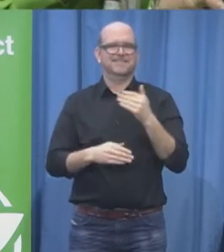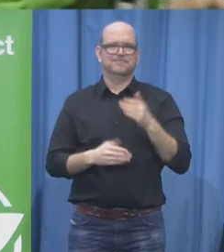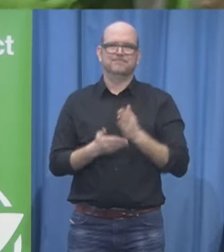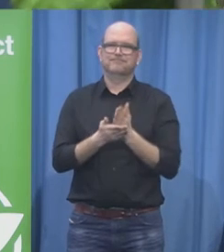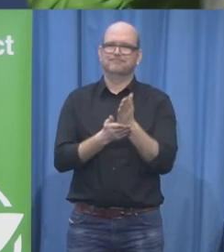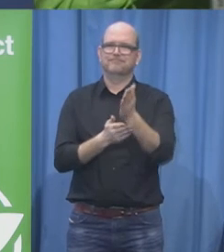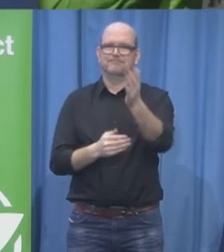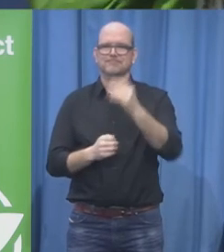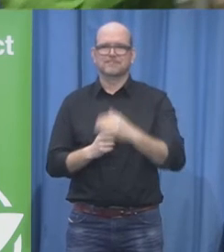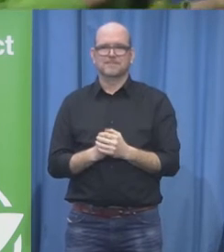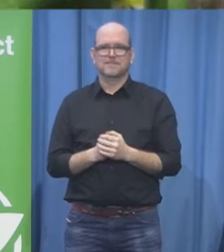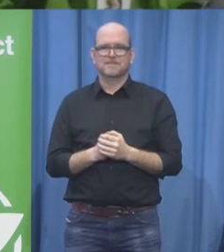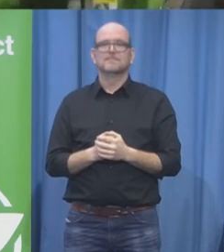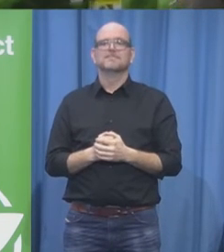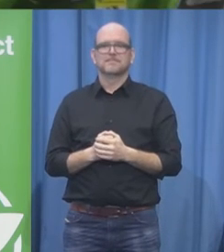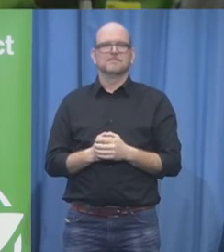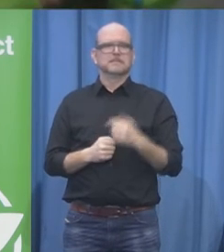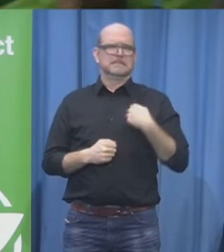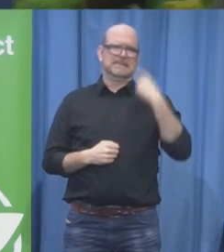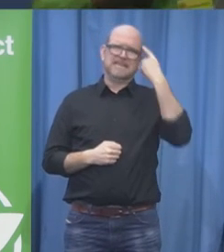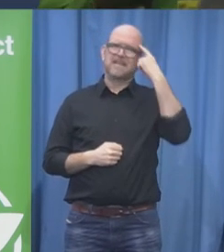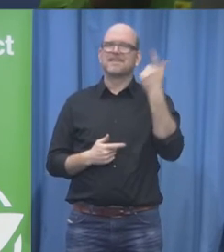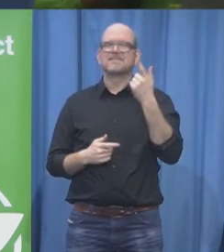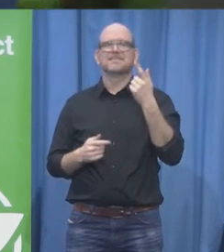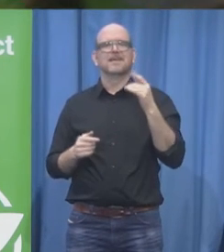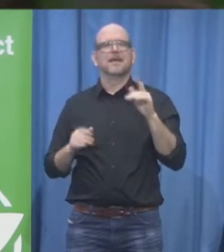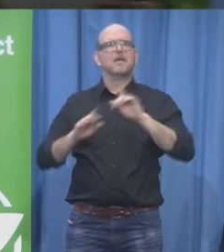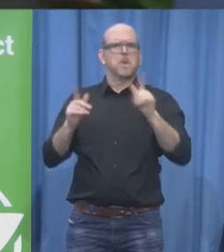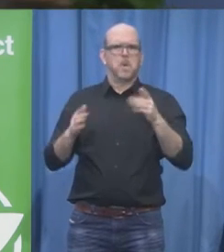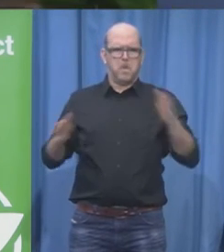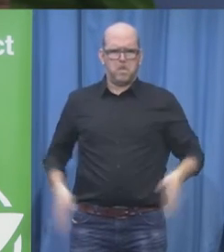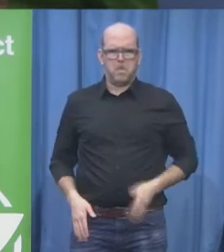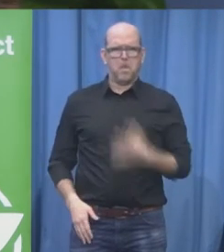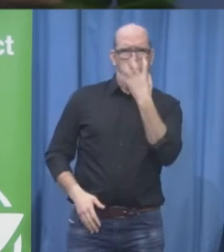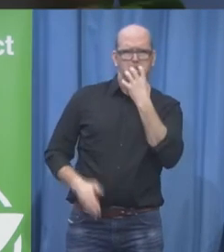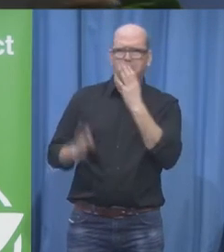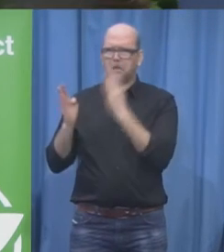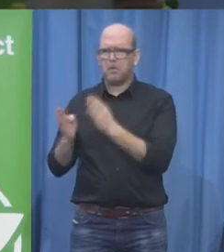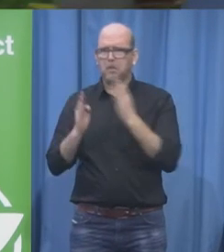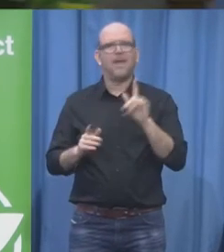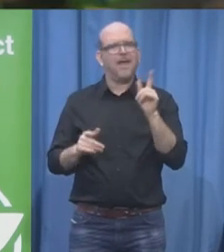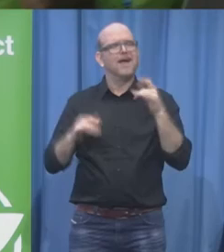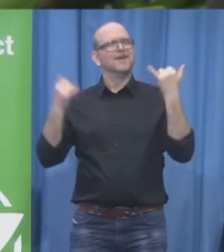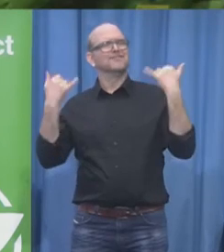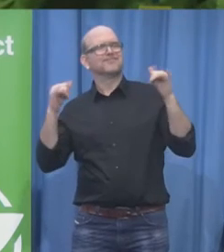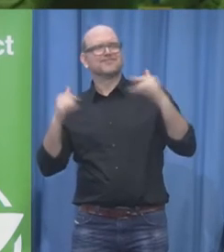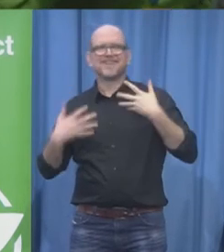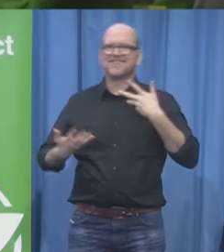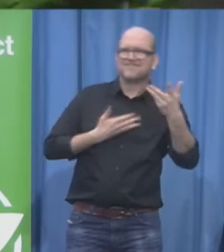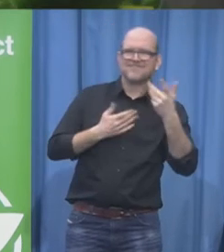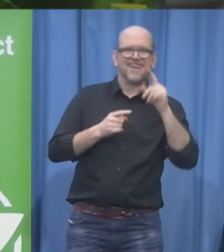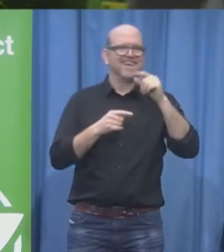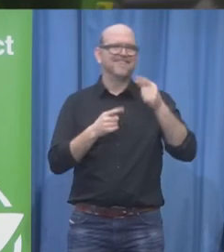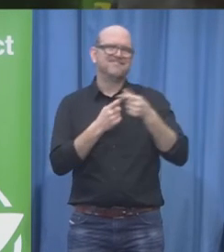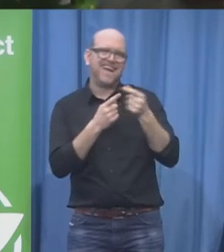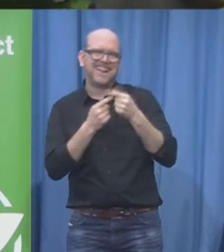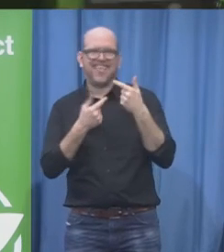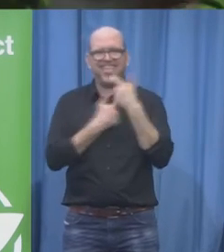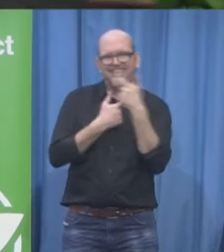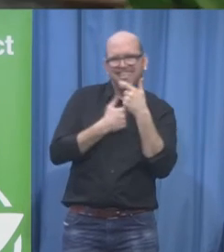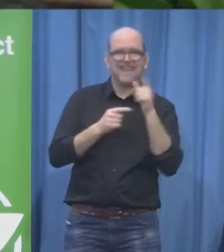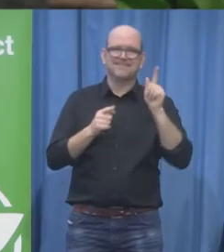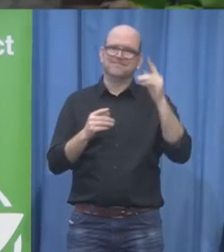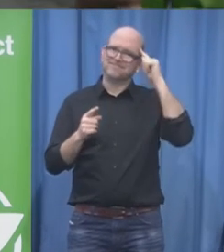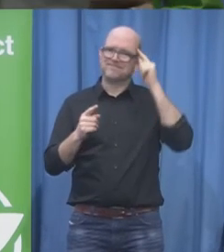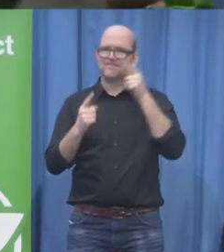seriously let's take our work really seriously but have fun because it's in fun and commonality that we find